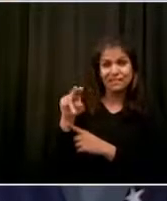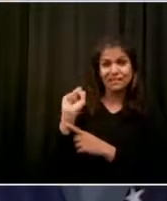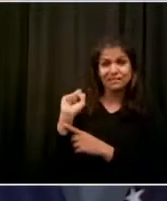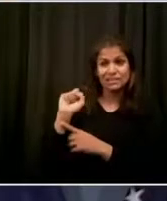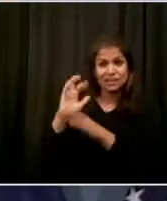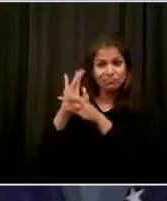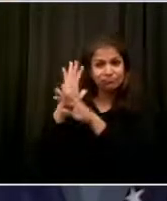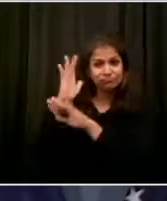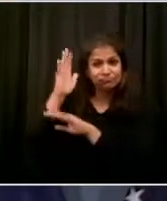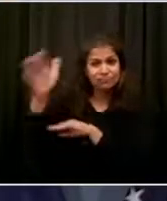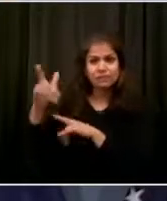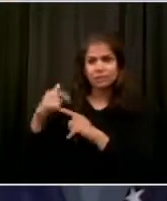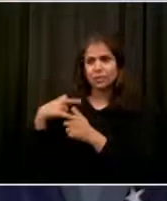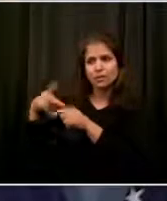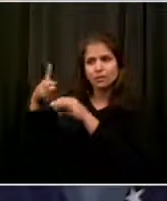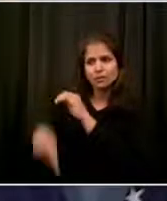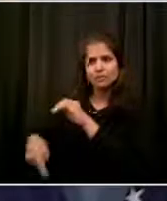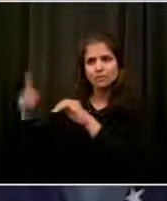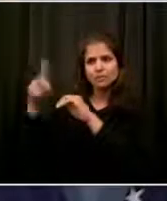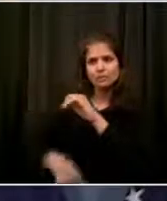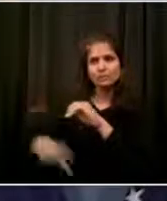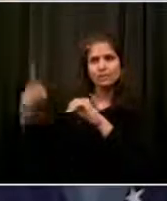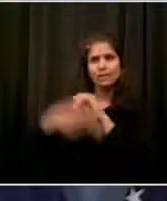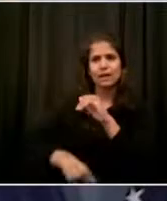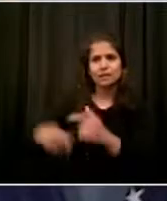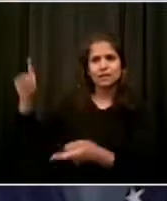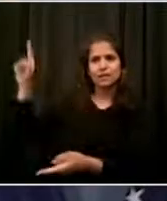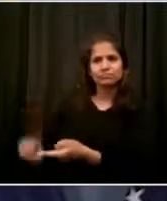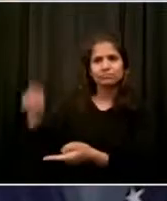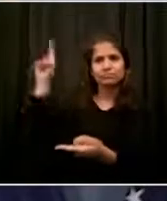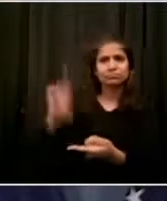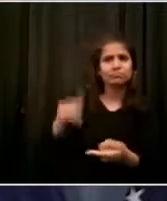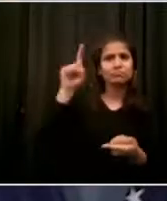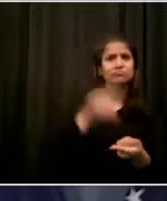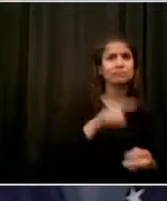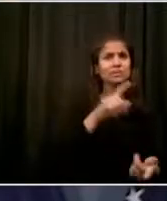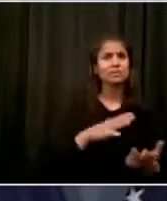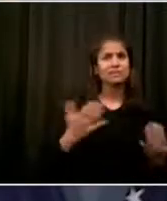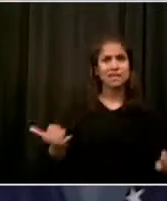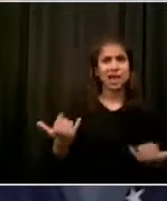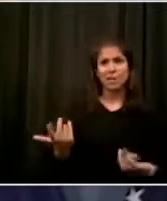discussions with Albany. I do believe we will eventually get there on borrowing, but we're not there yet.